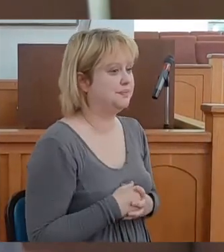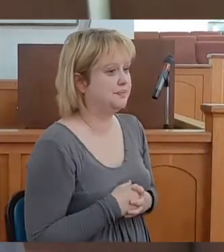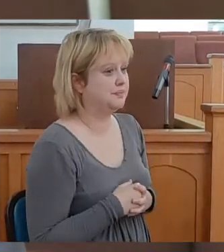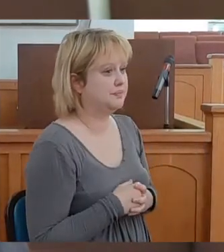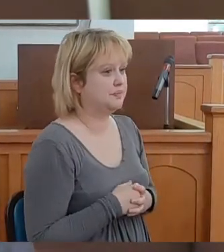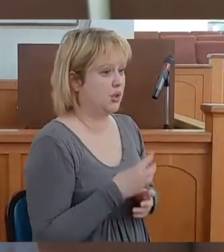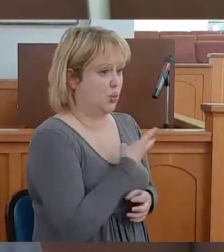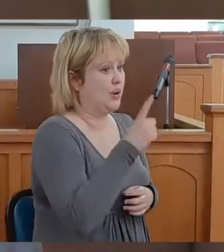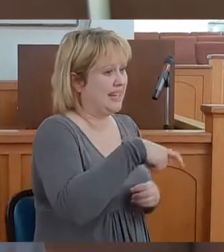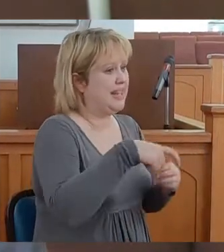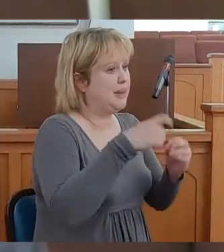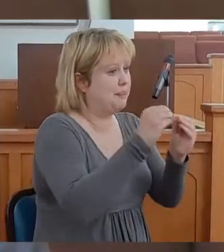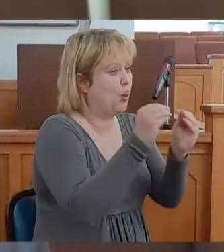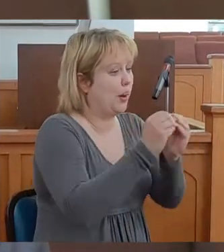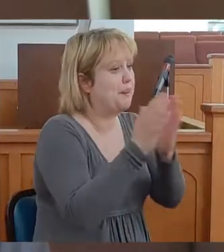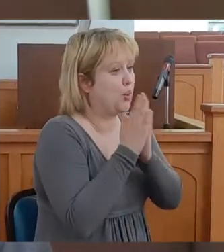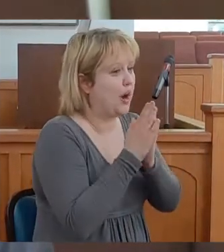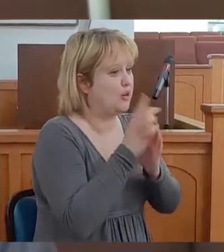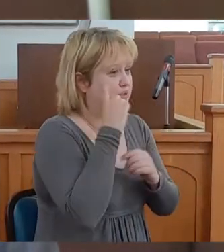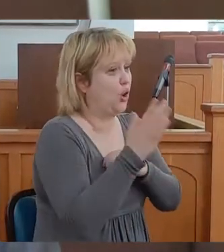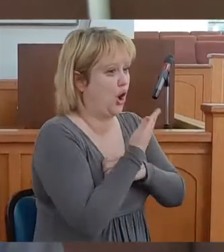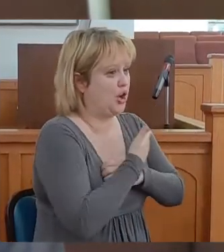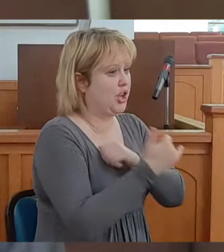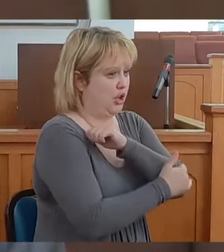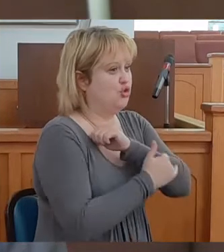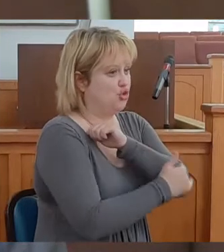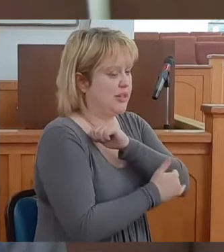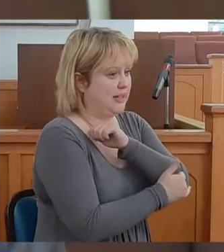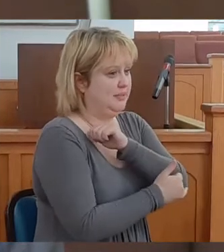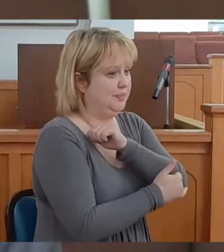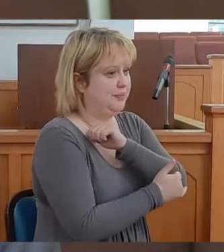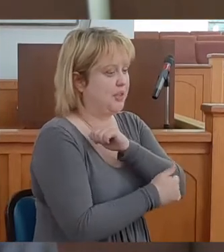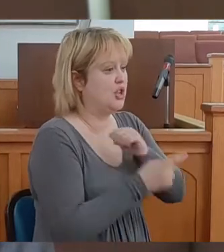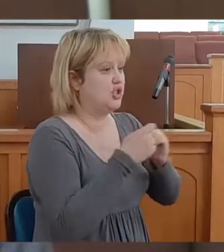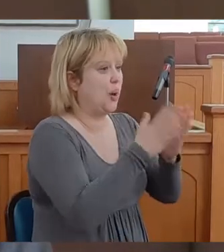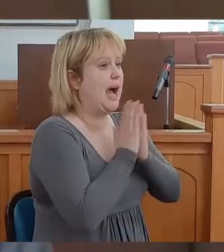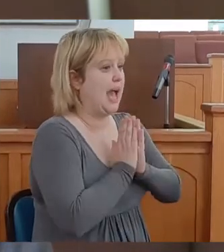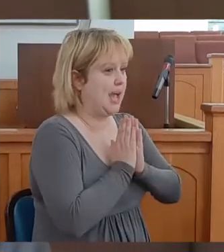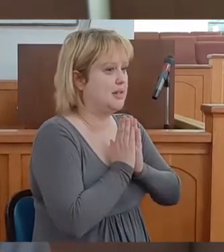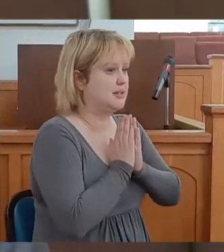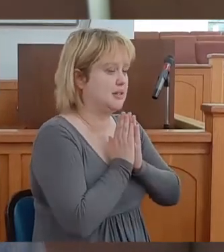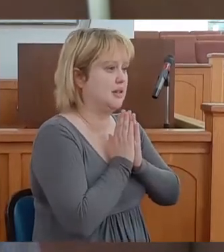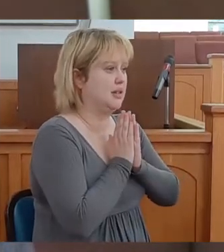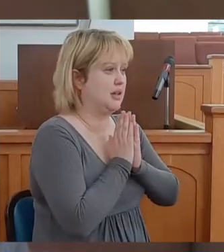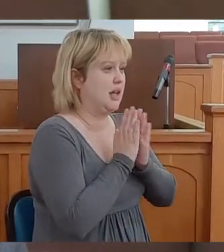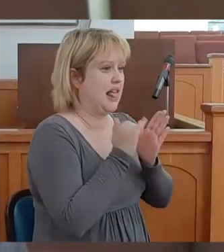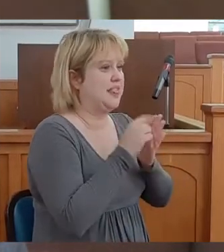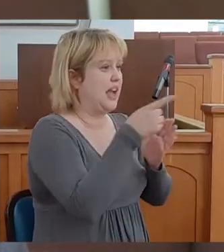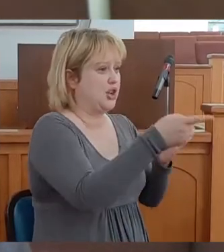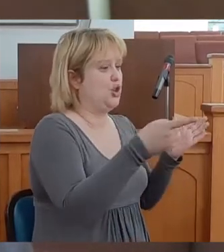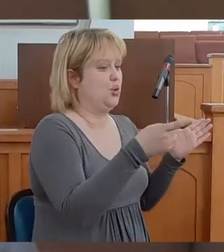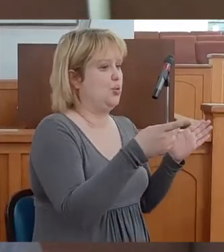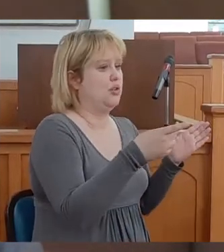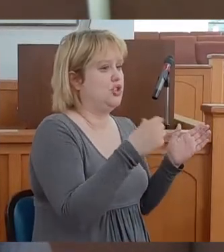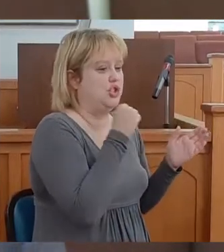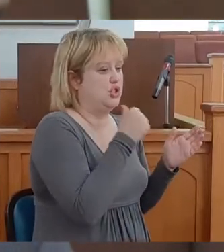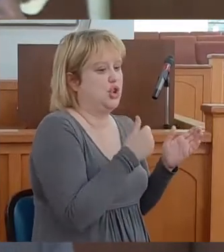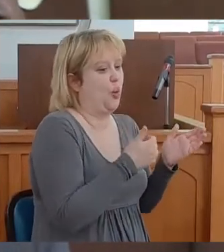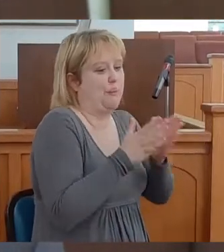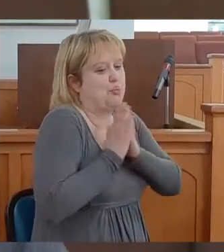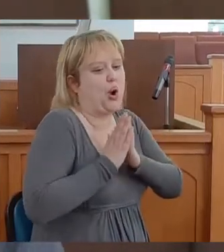We need more prayers for our country. So I ask that you just don't pray